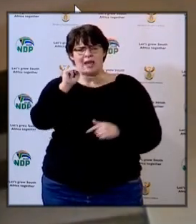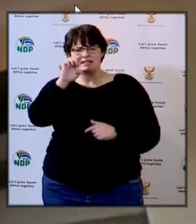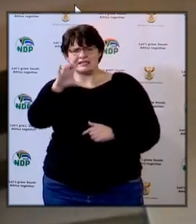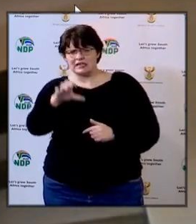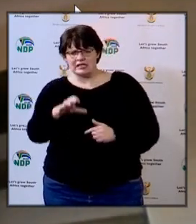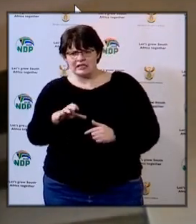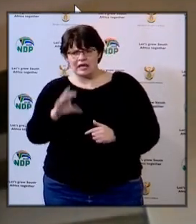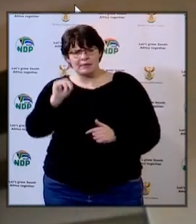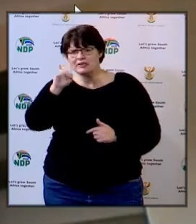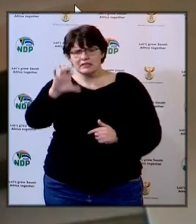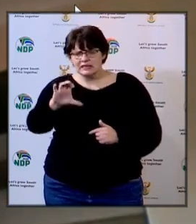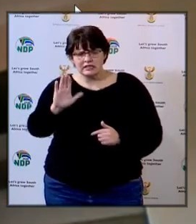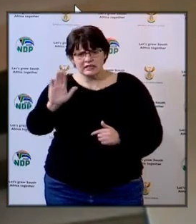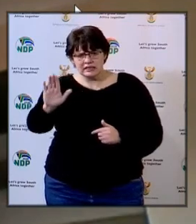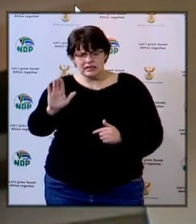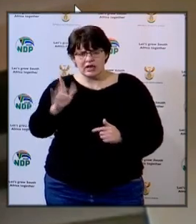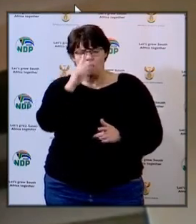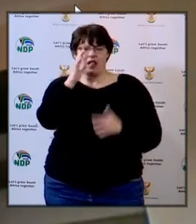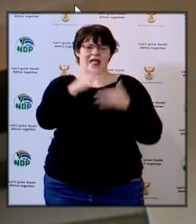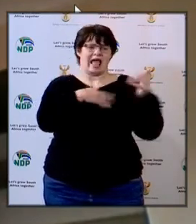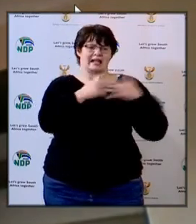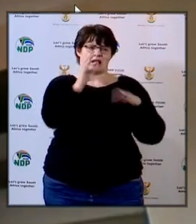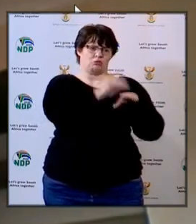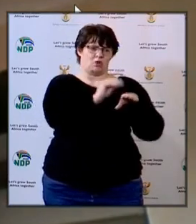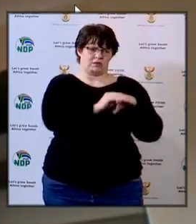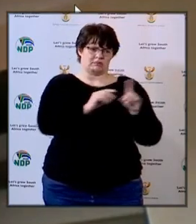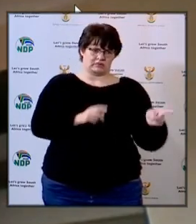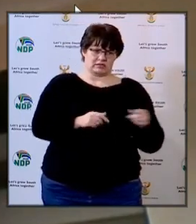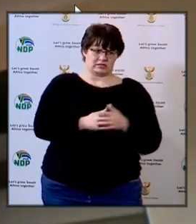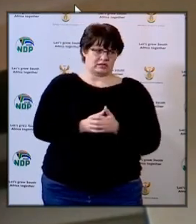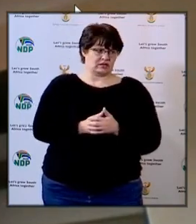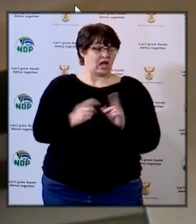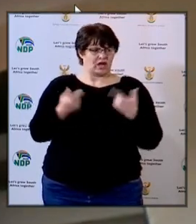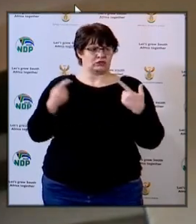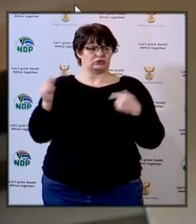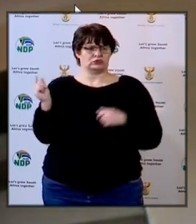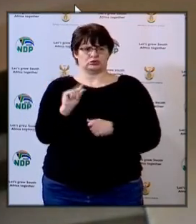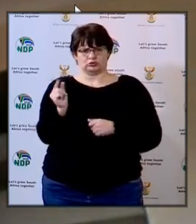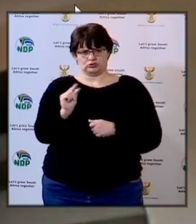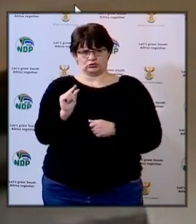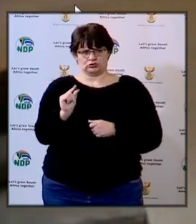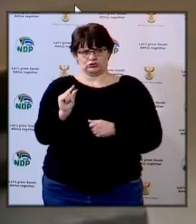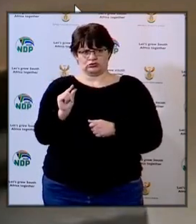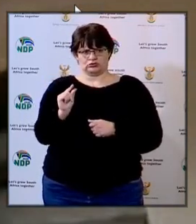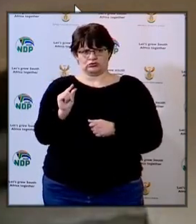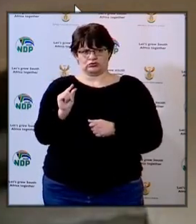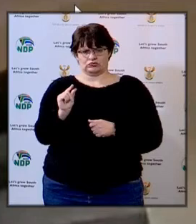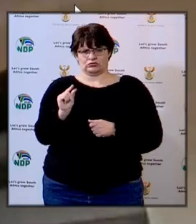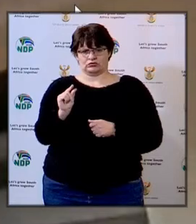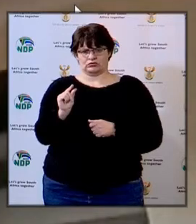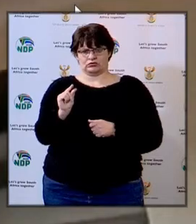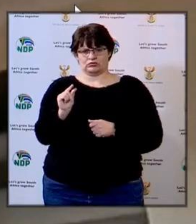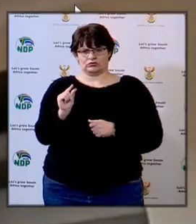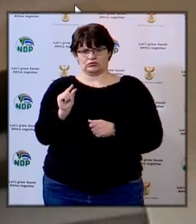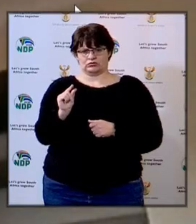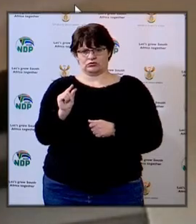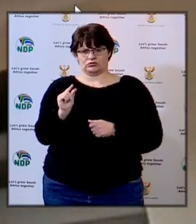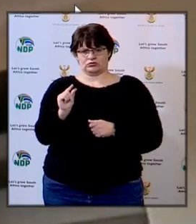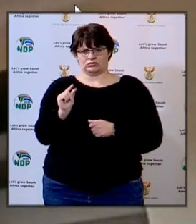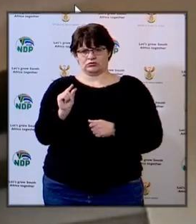I think we will deal with those issues as soon as can